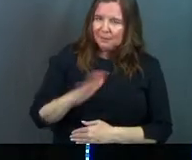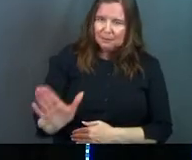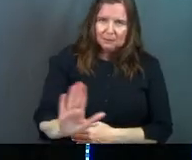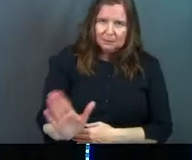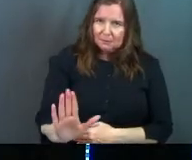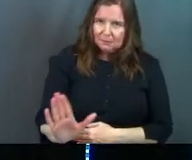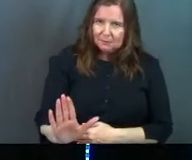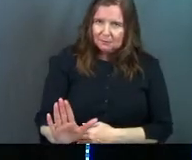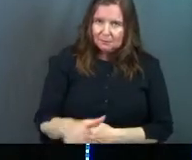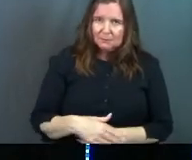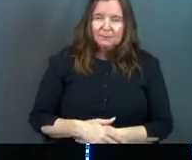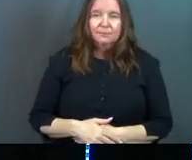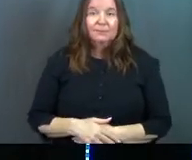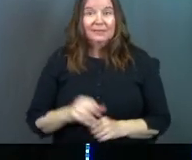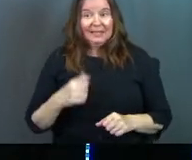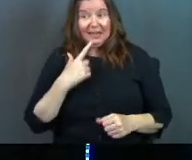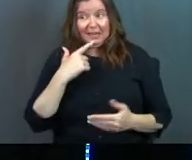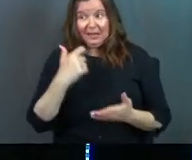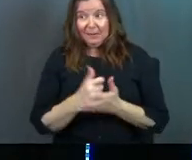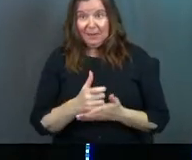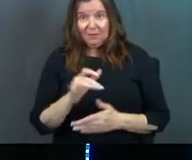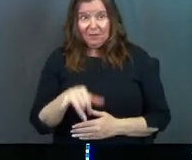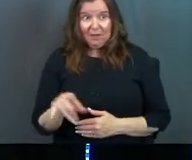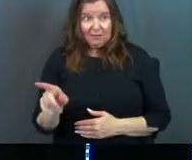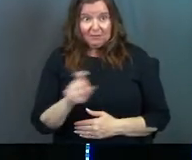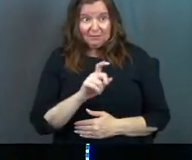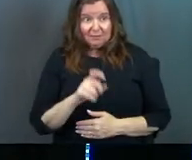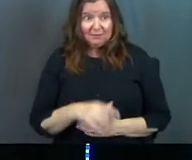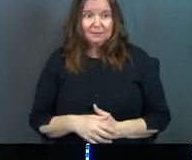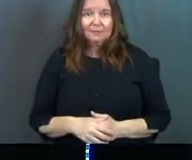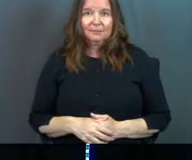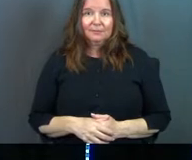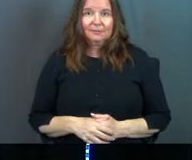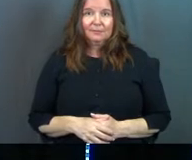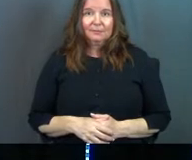happiness. Can I get an amen on that?